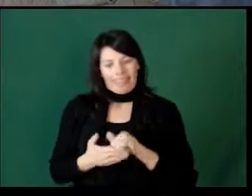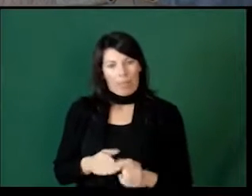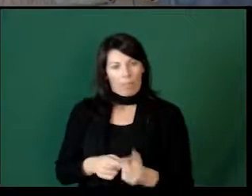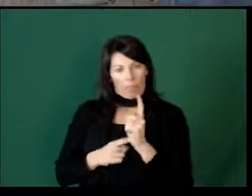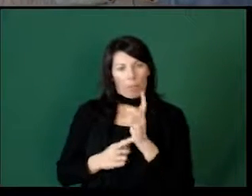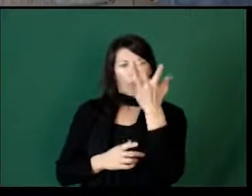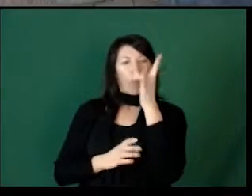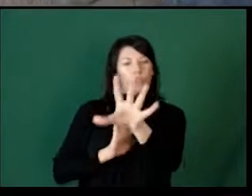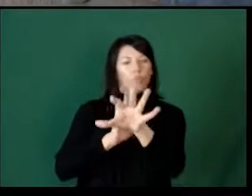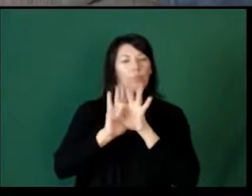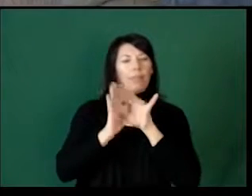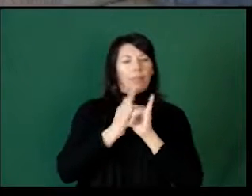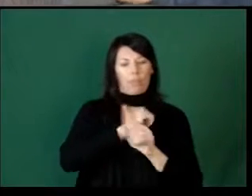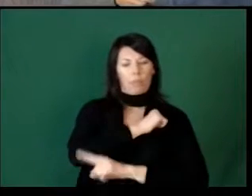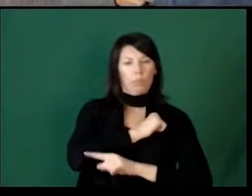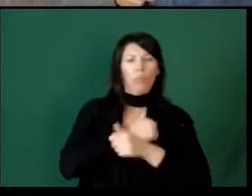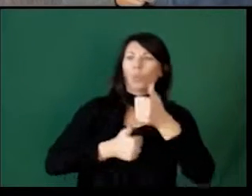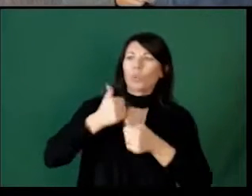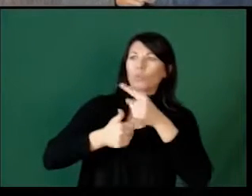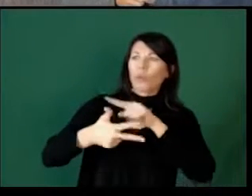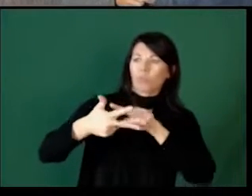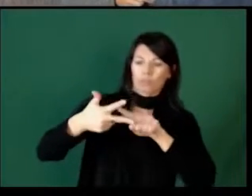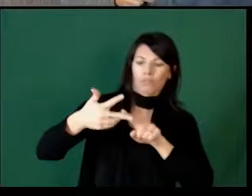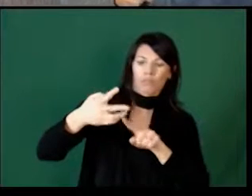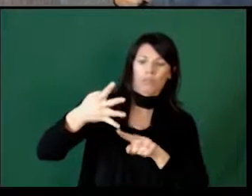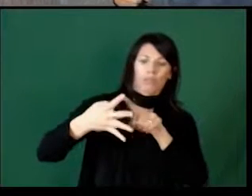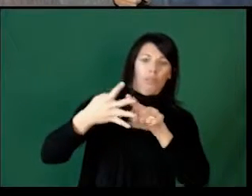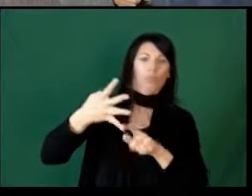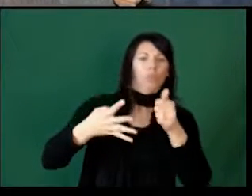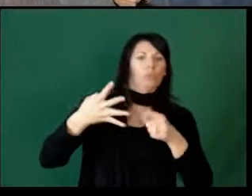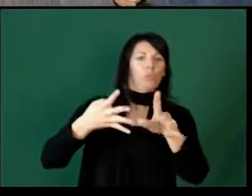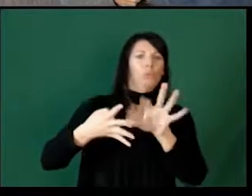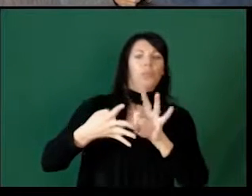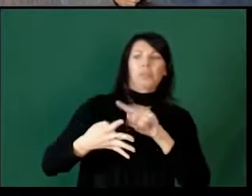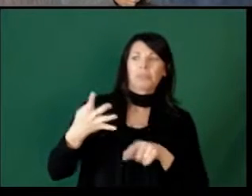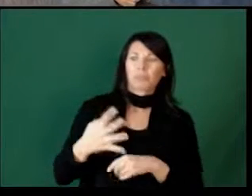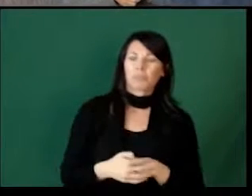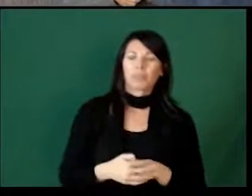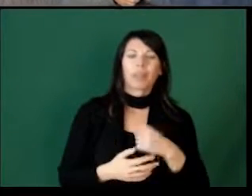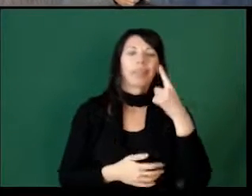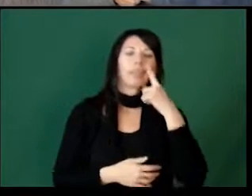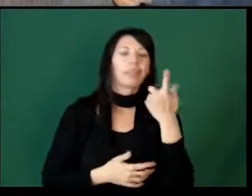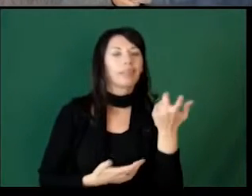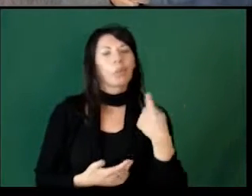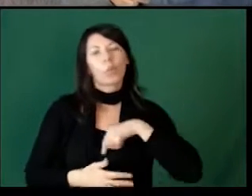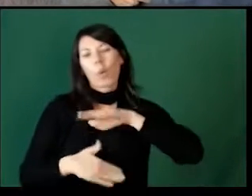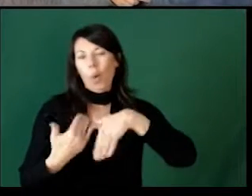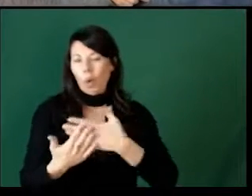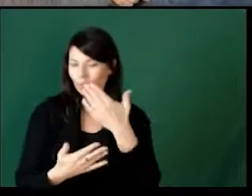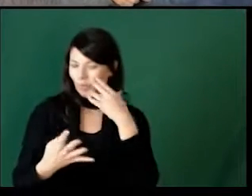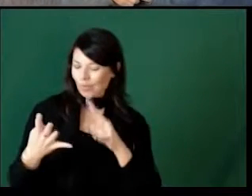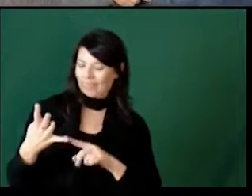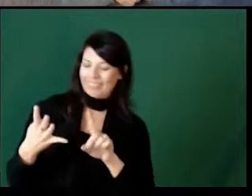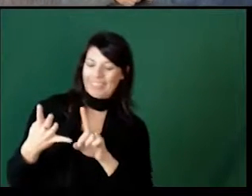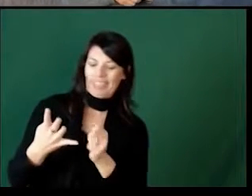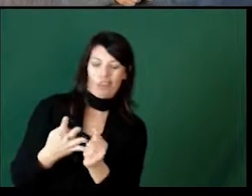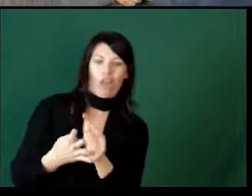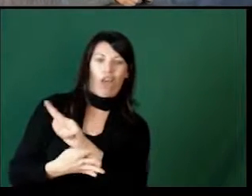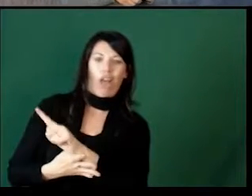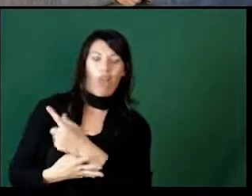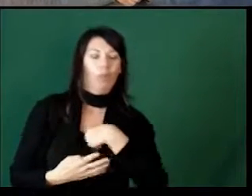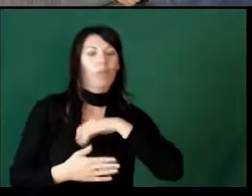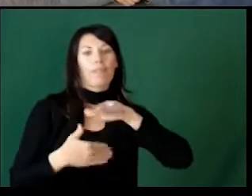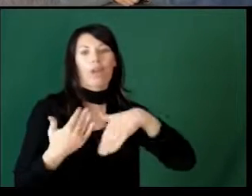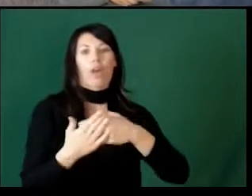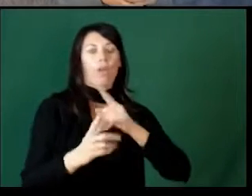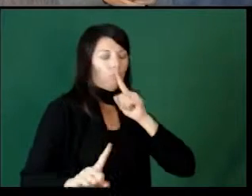did you choose that punishment? Which one of these answers would you have chosen? And I think we all know that the answer is all